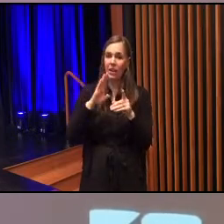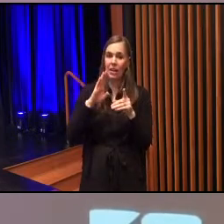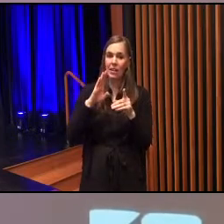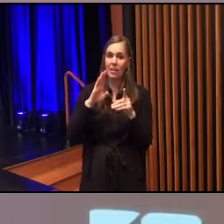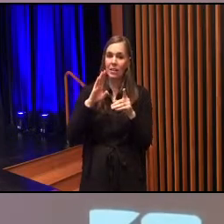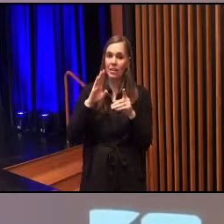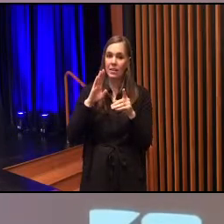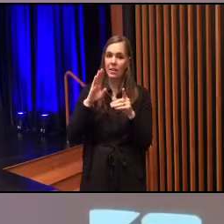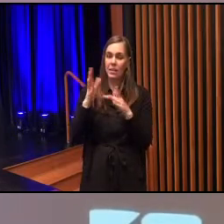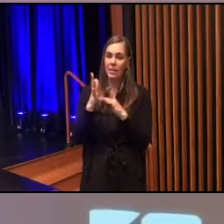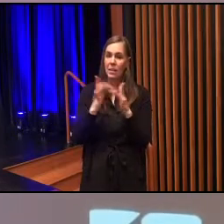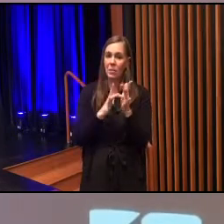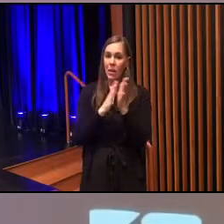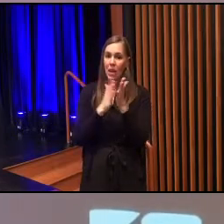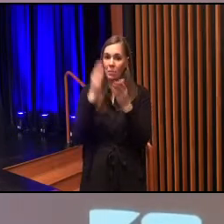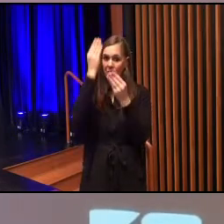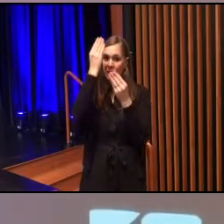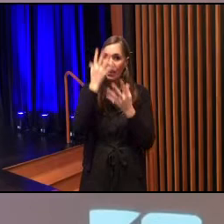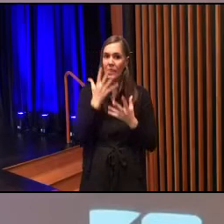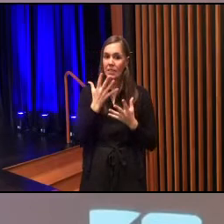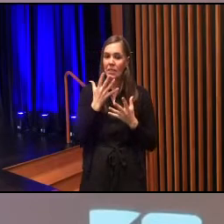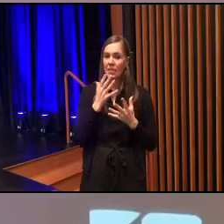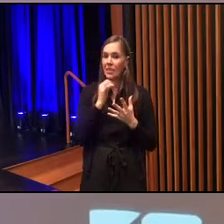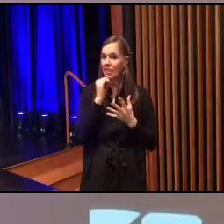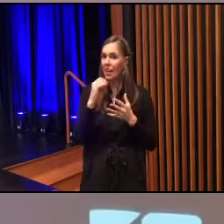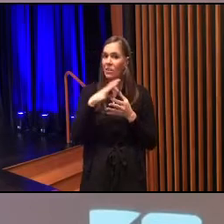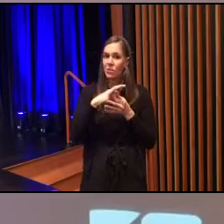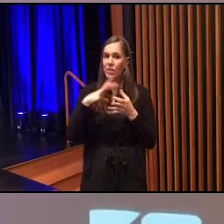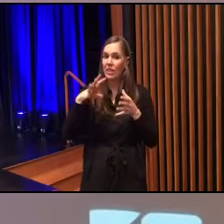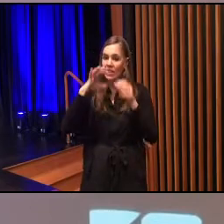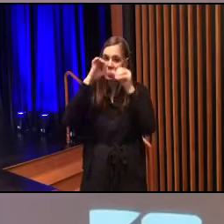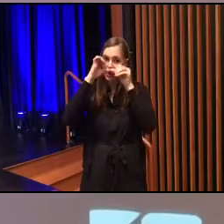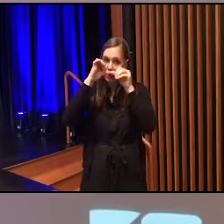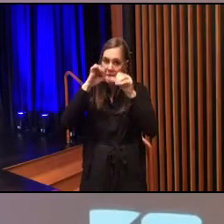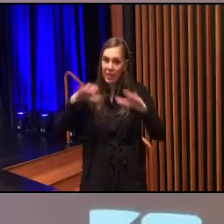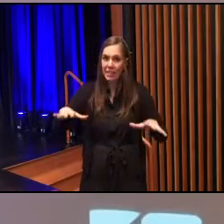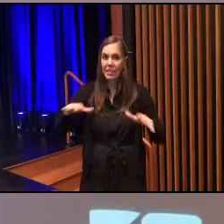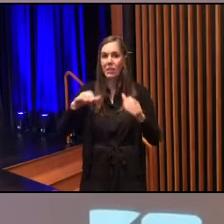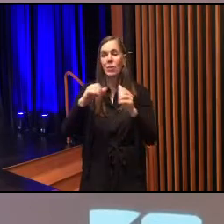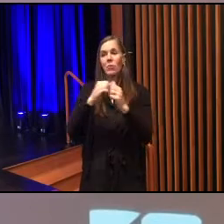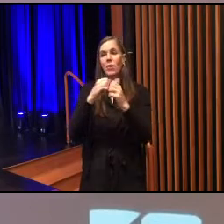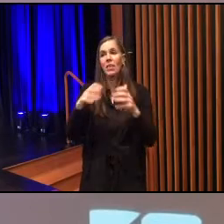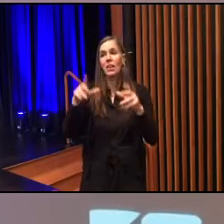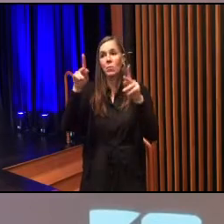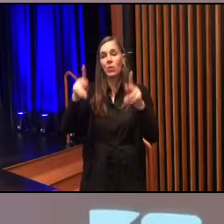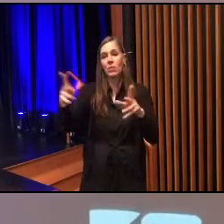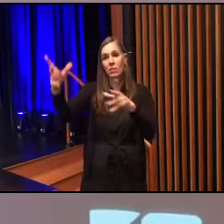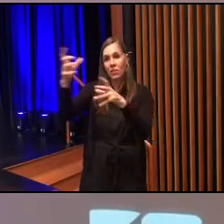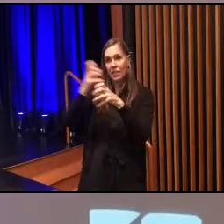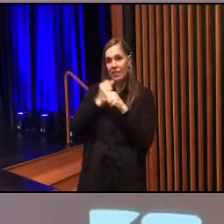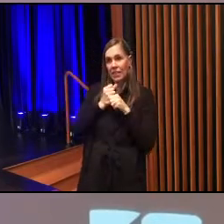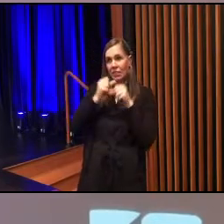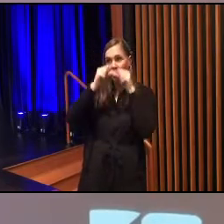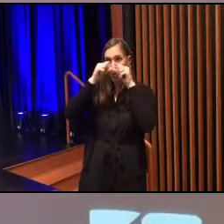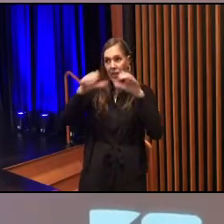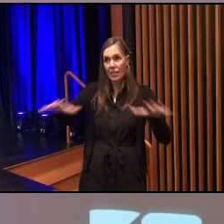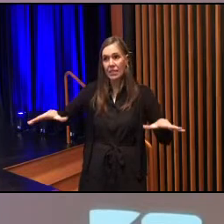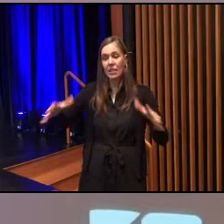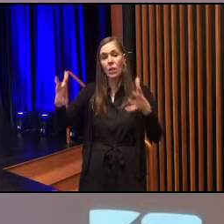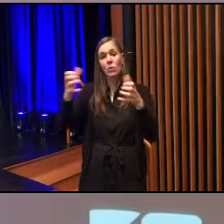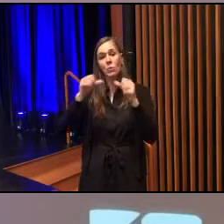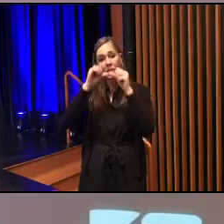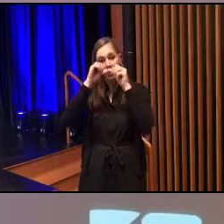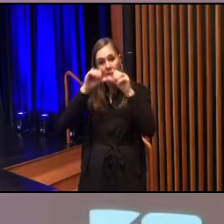the Bible tells us not to release a blessing without there being one to receive it. I want to